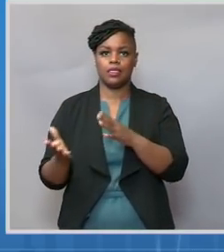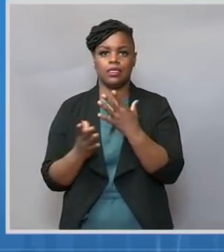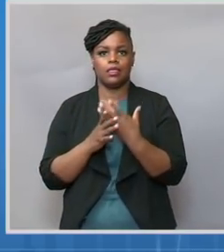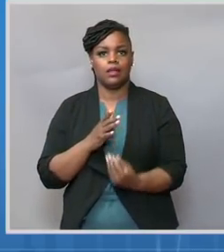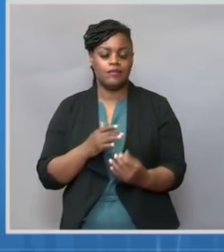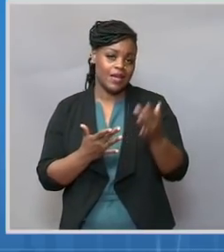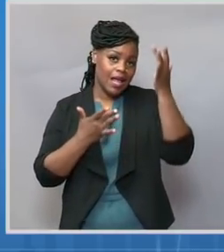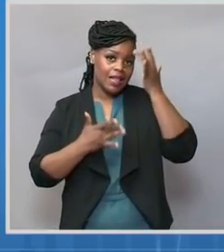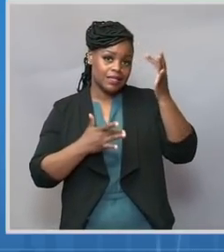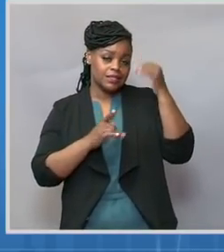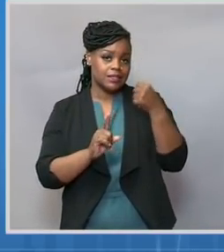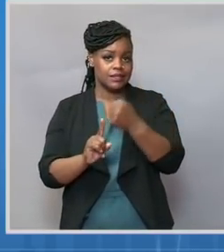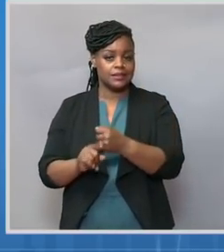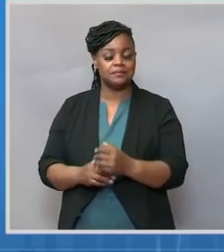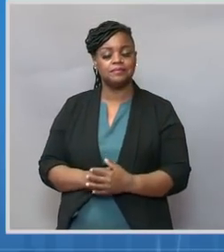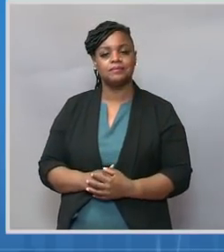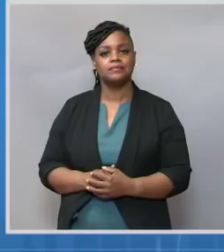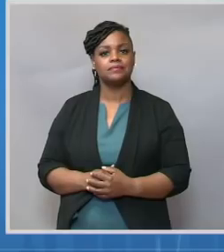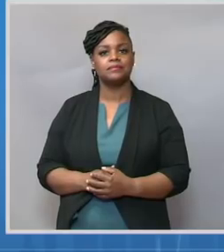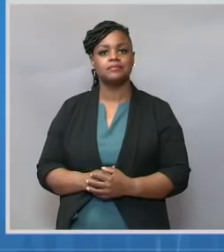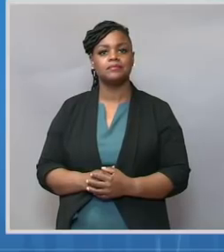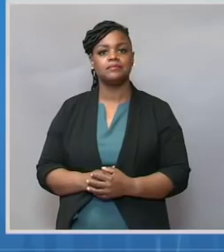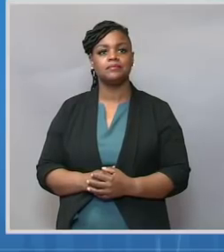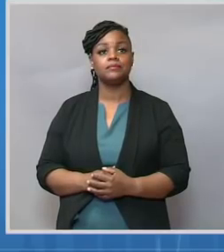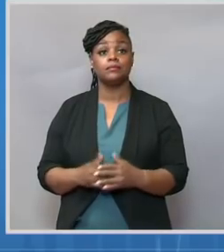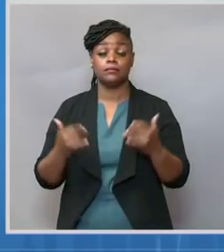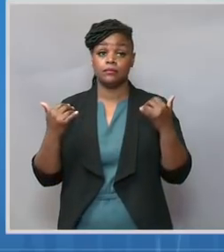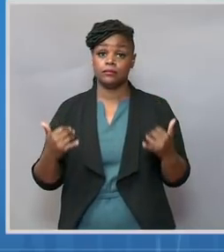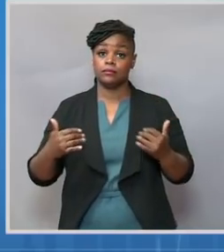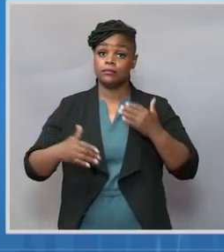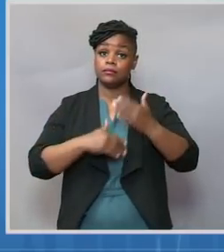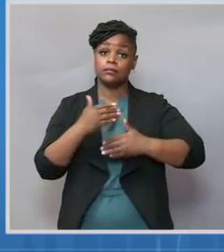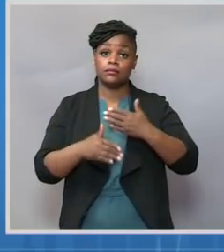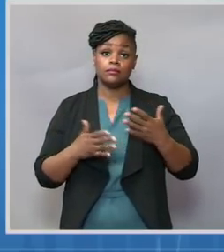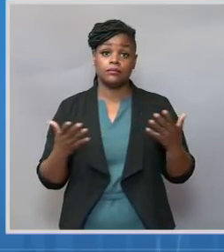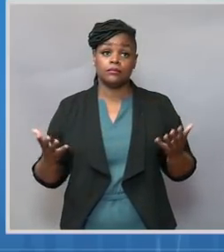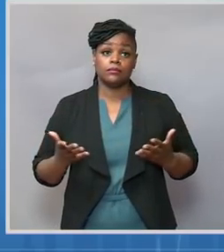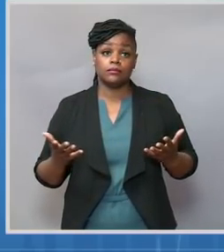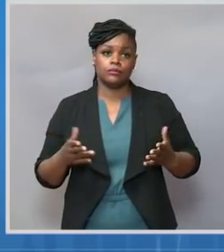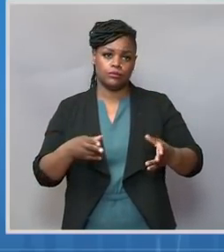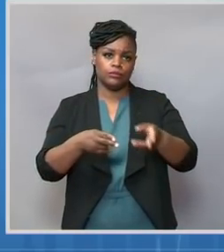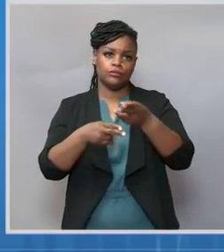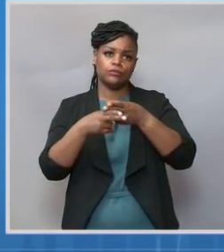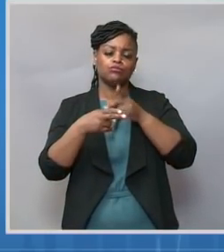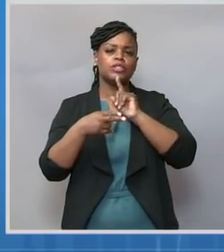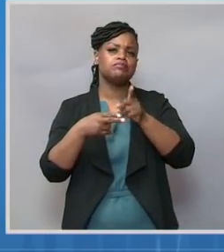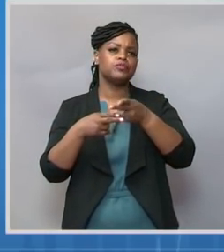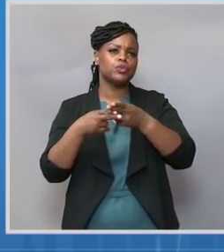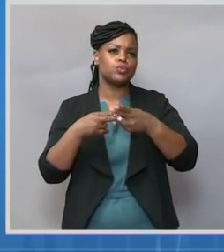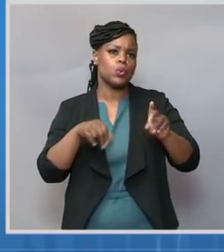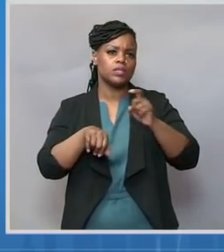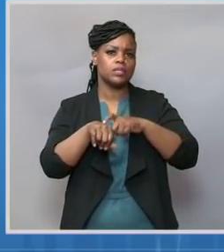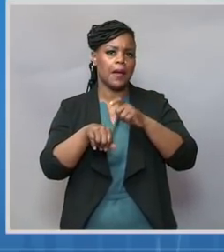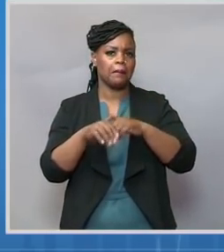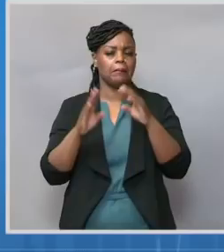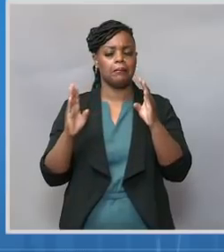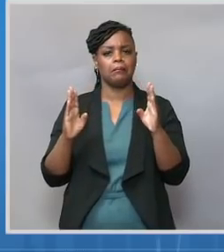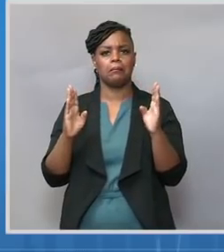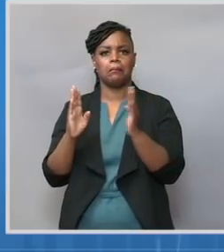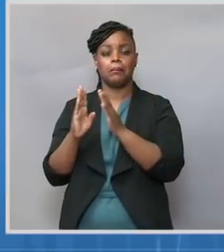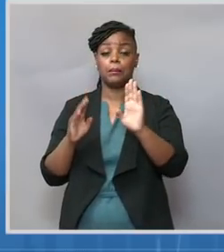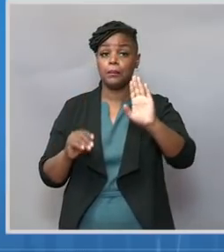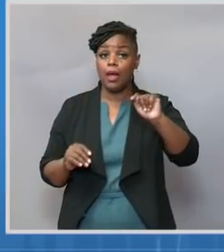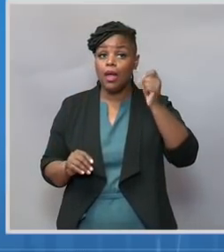This significant progress in a short period of time is a direct result of our deliberate whole of government